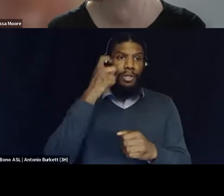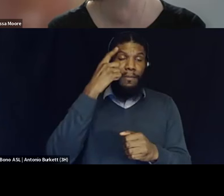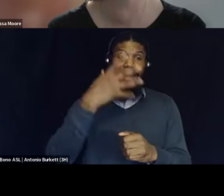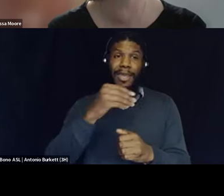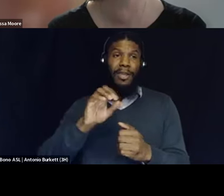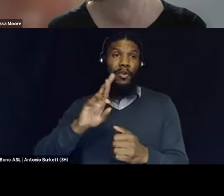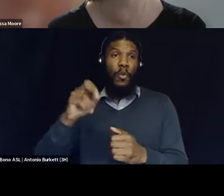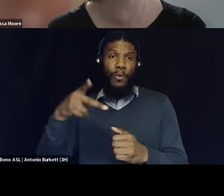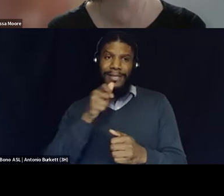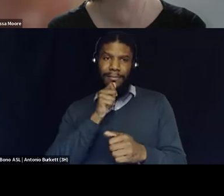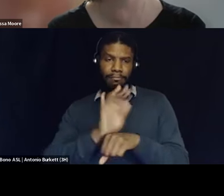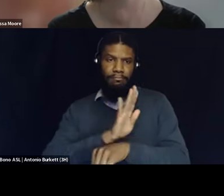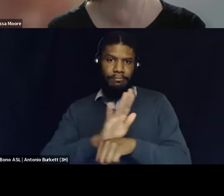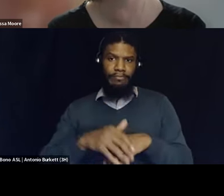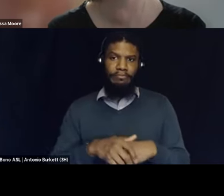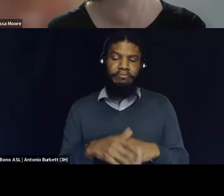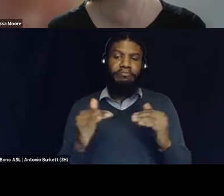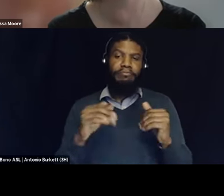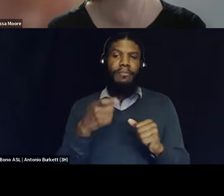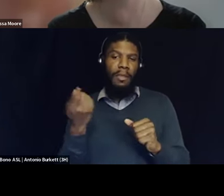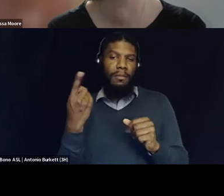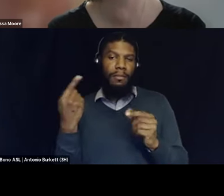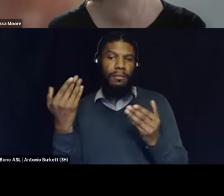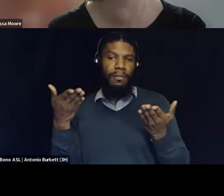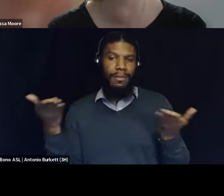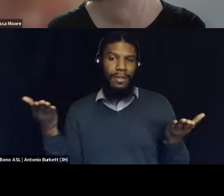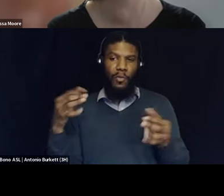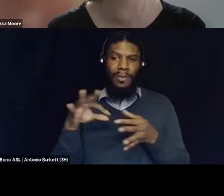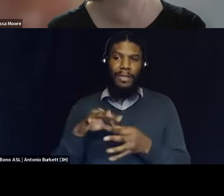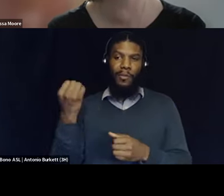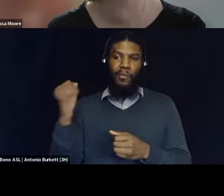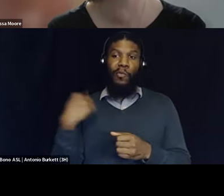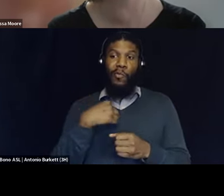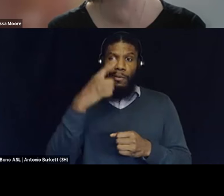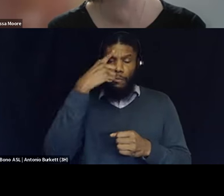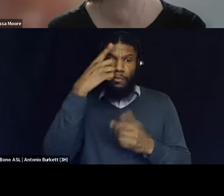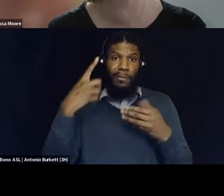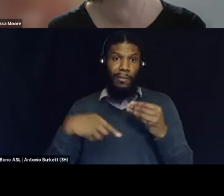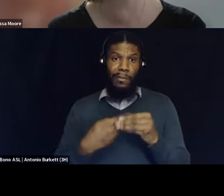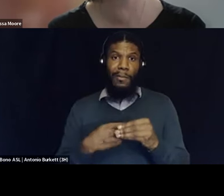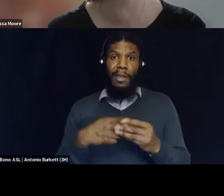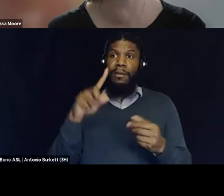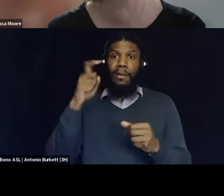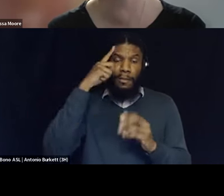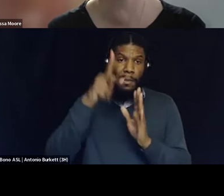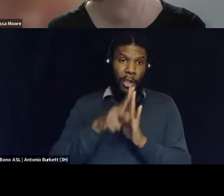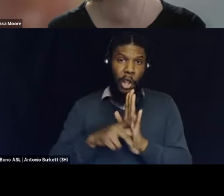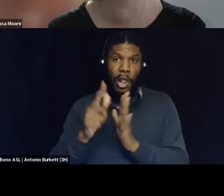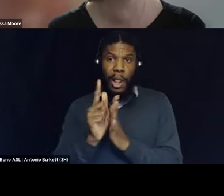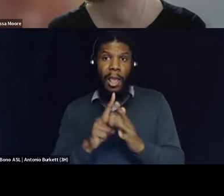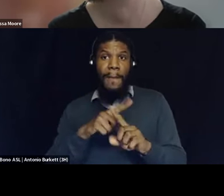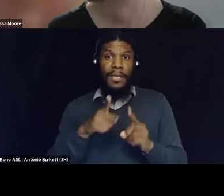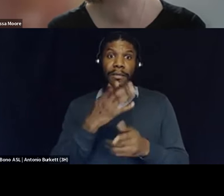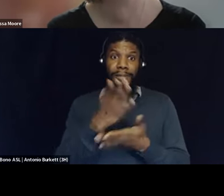our movements are like sometimes we always think about the government policy or the law but some of these companies are getting bigger and badder than the